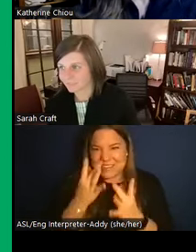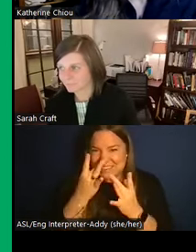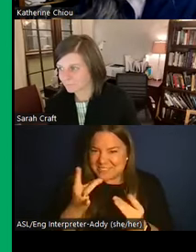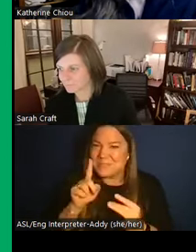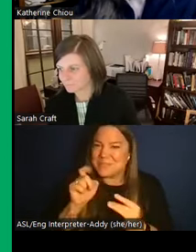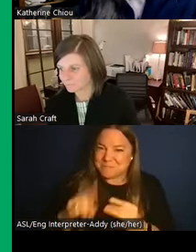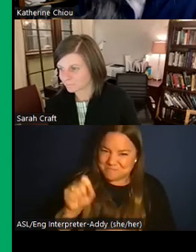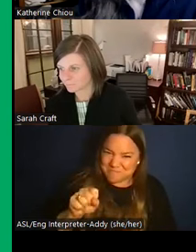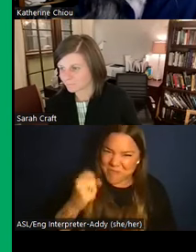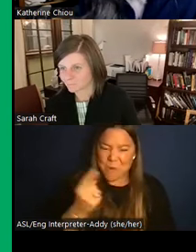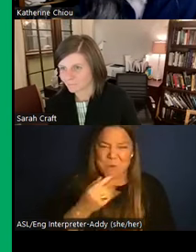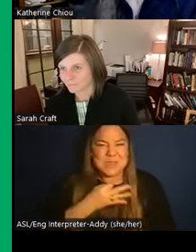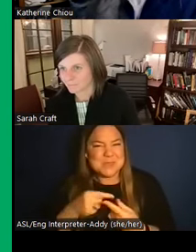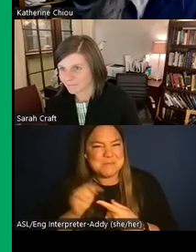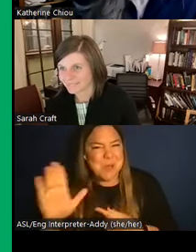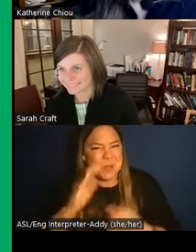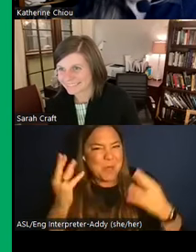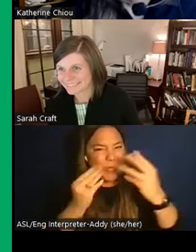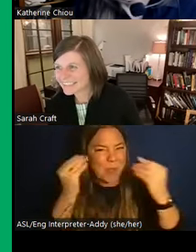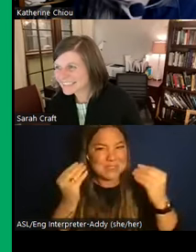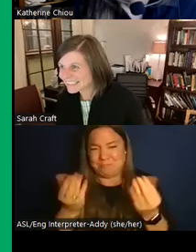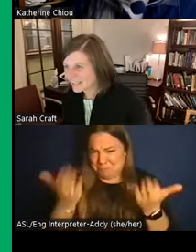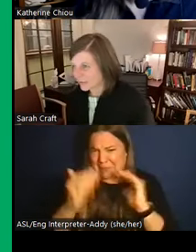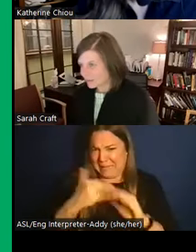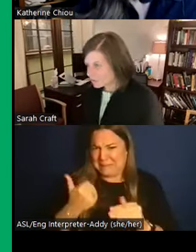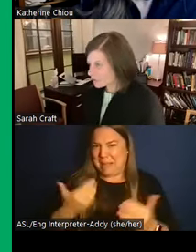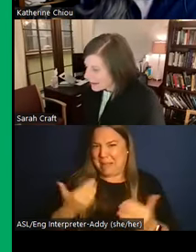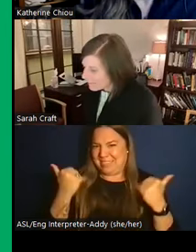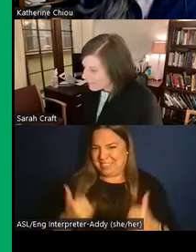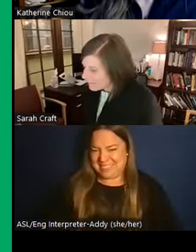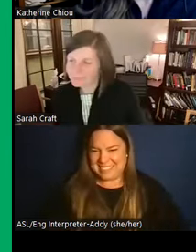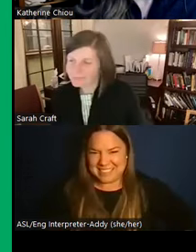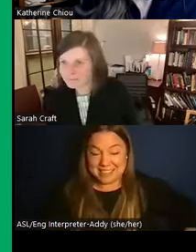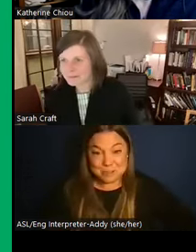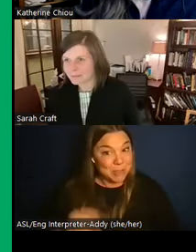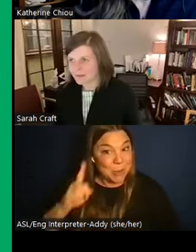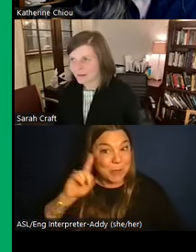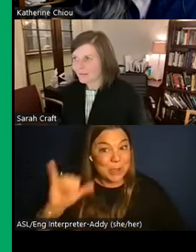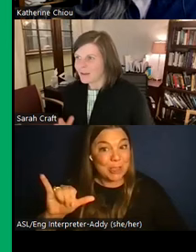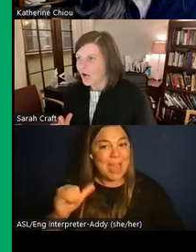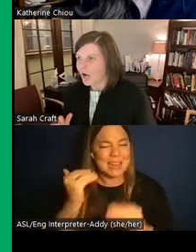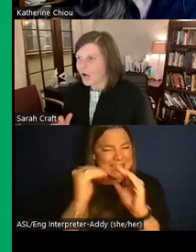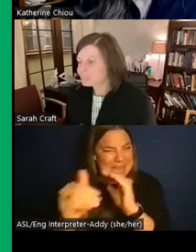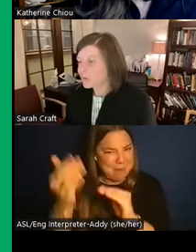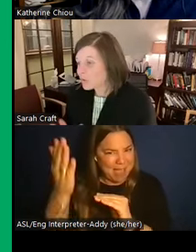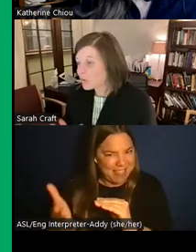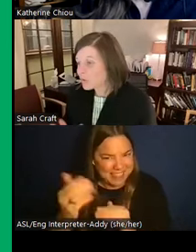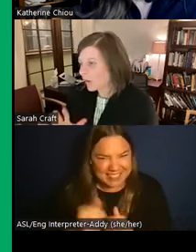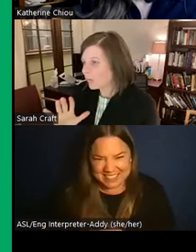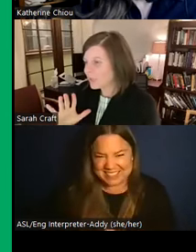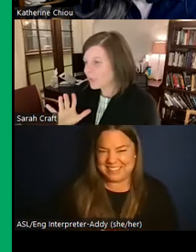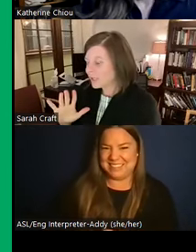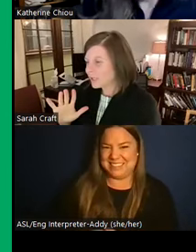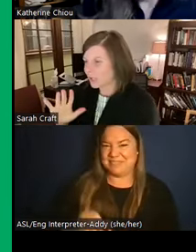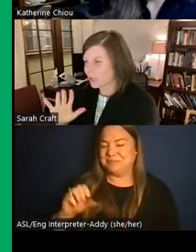curious about people's thoughts about it. So email me. Do you hear that everybody? Send her an email. So